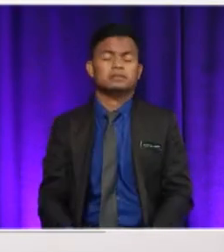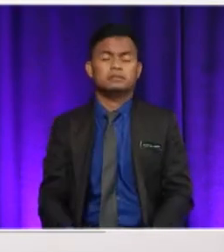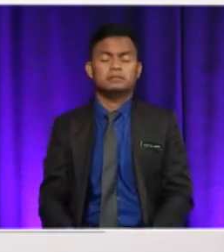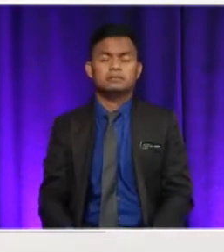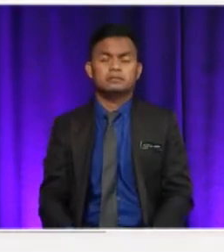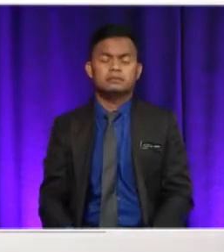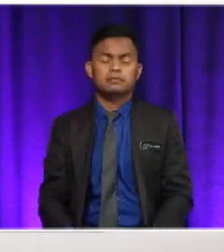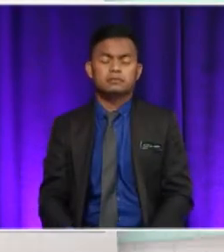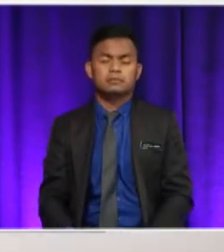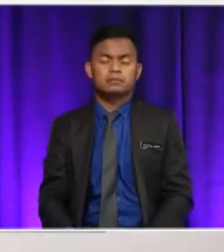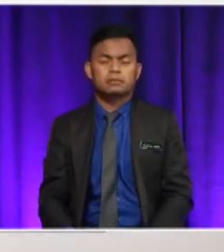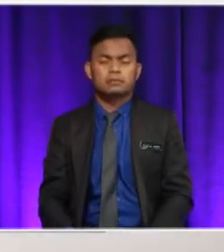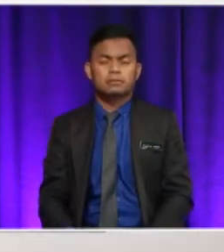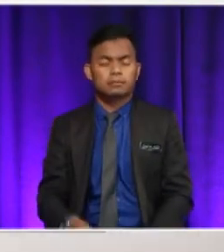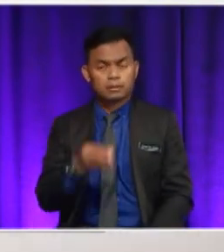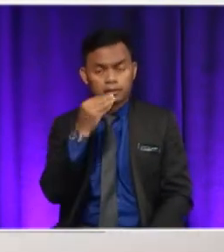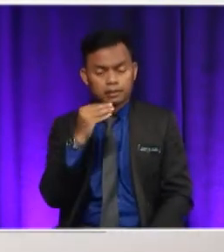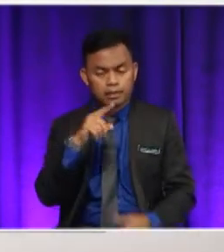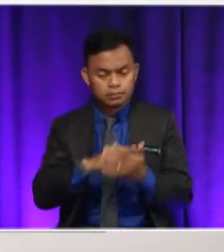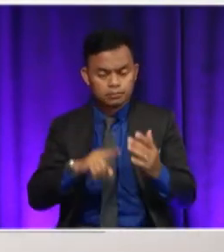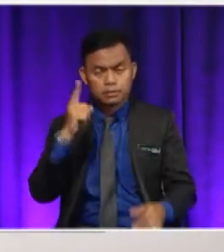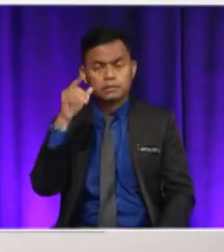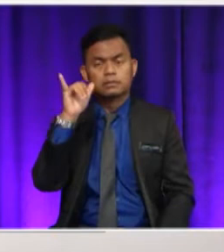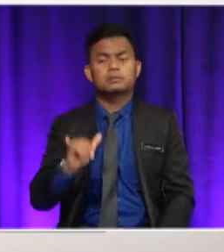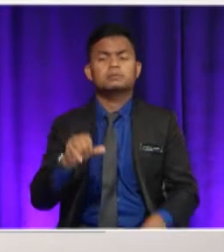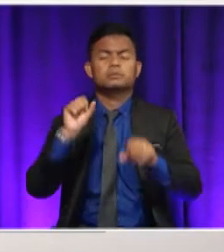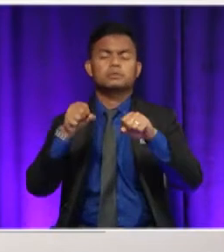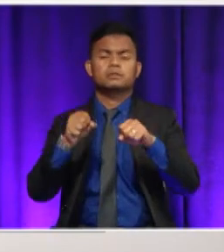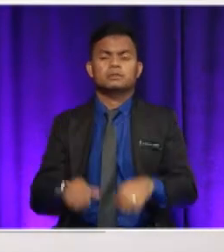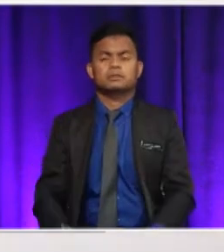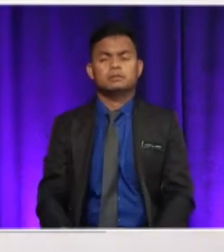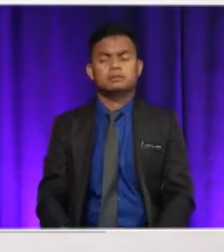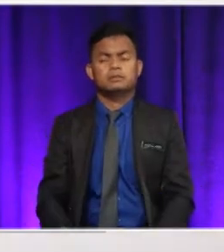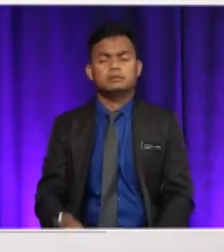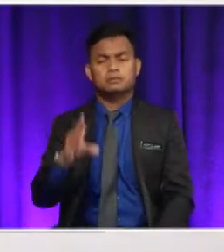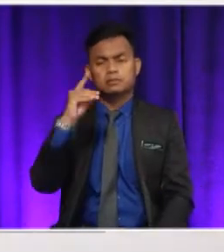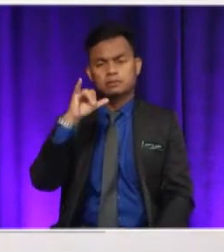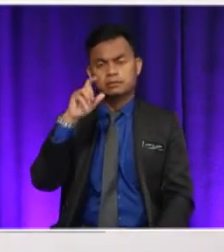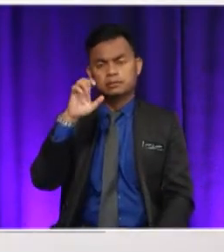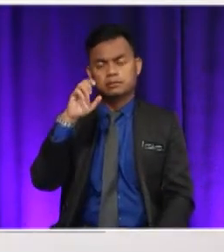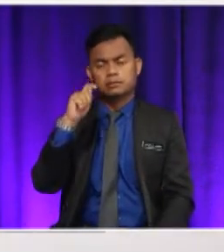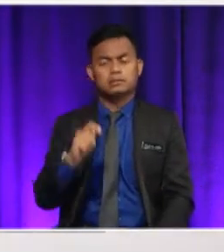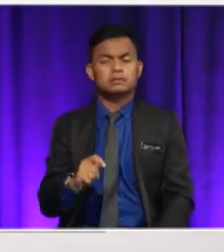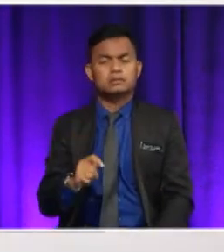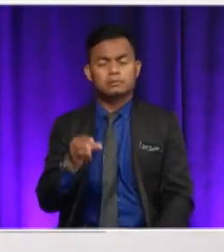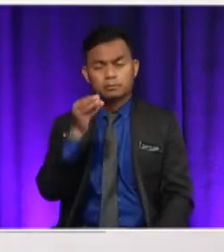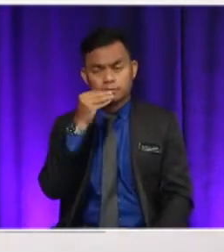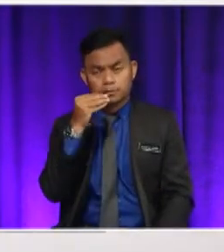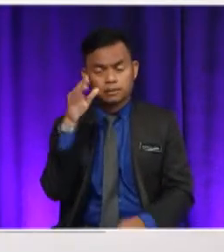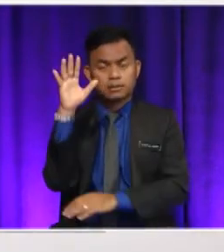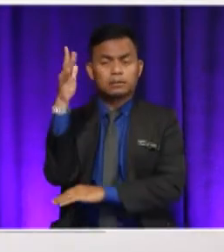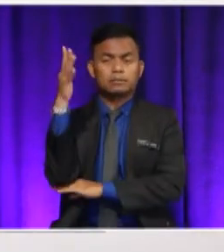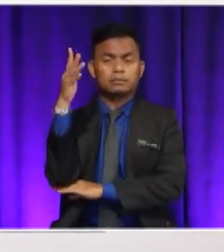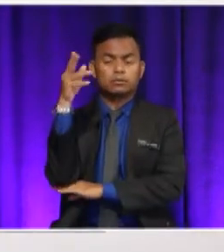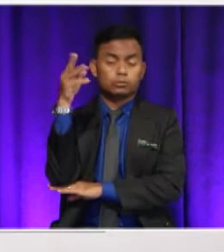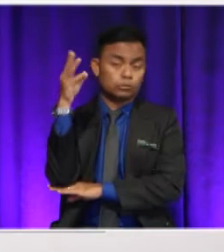survive by eating whatever they could hunt or find. Their diet consisted of plants, piranha fish, wild